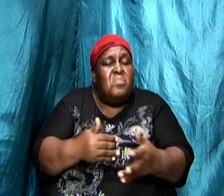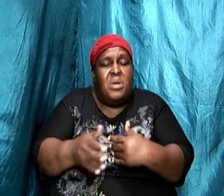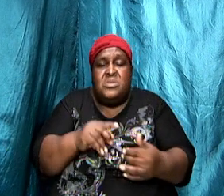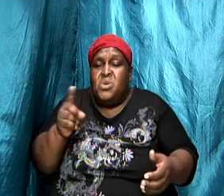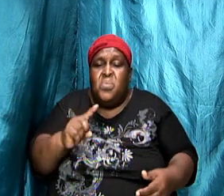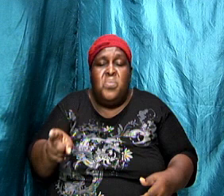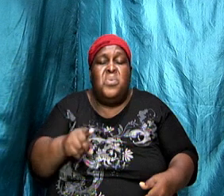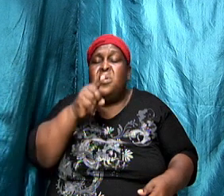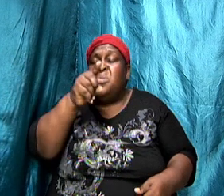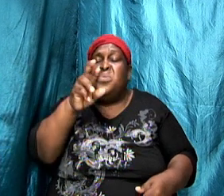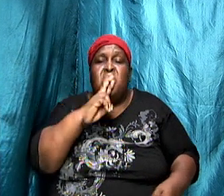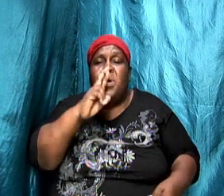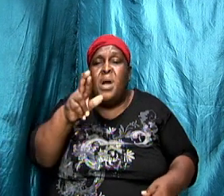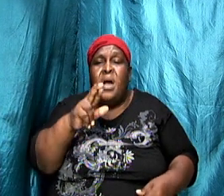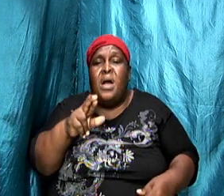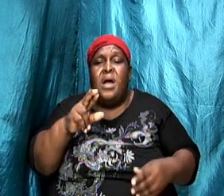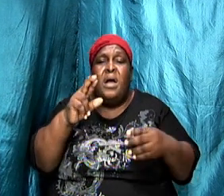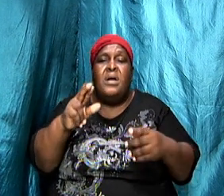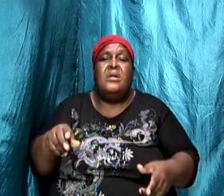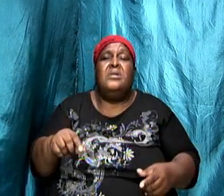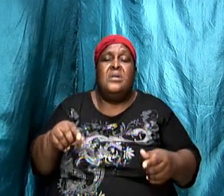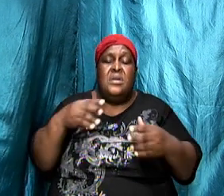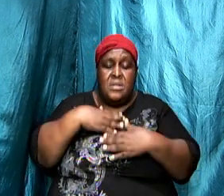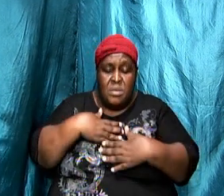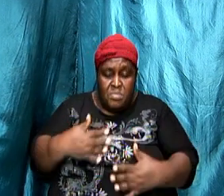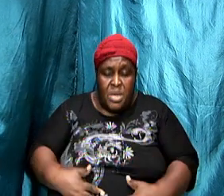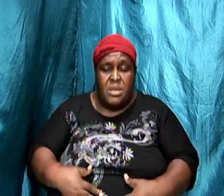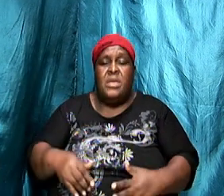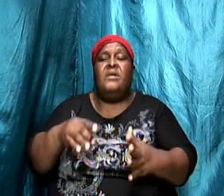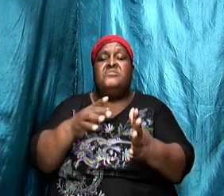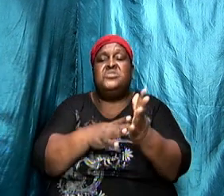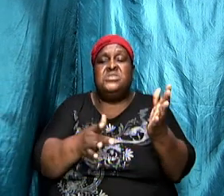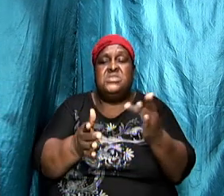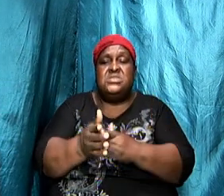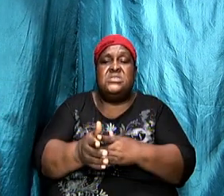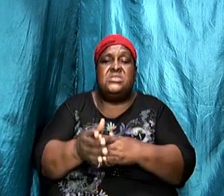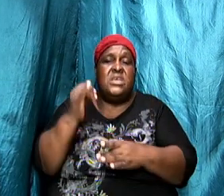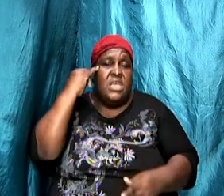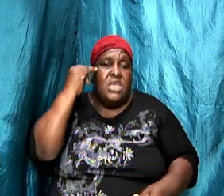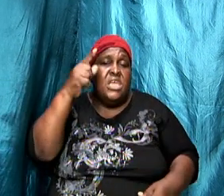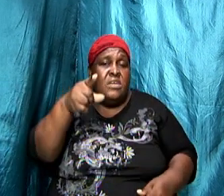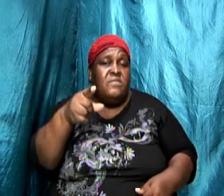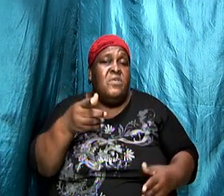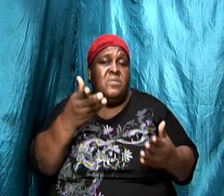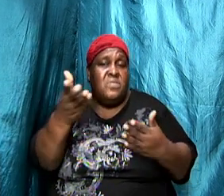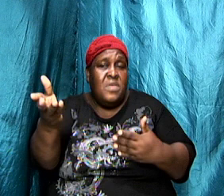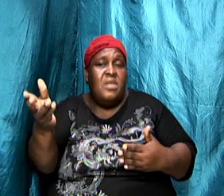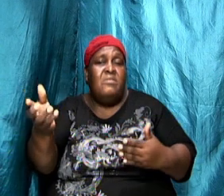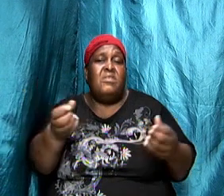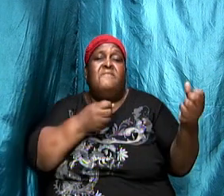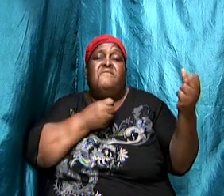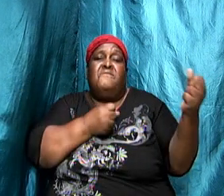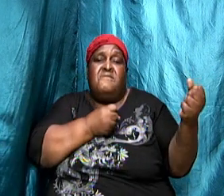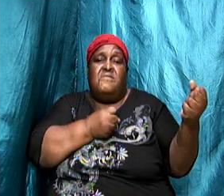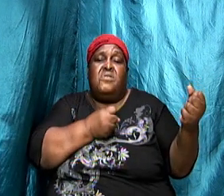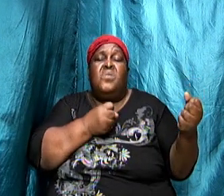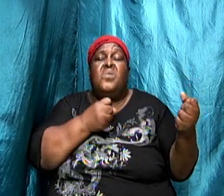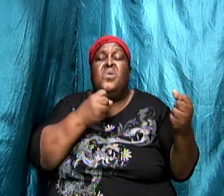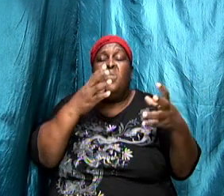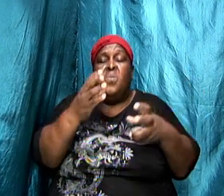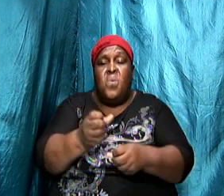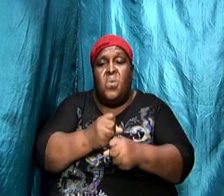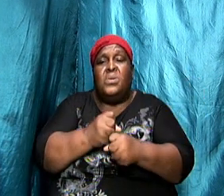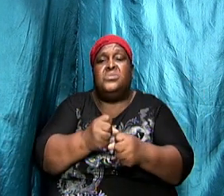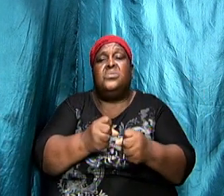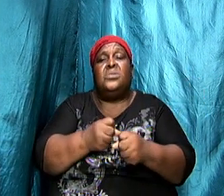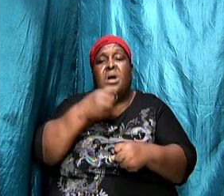where you are located as a body of Christ if you are there and you are fervent and you are holding on to God God